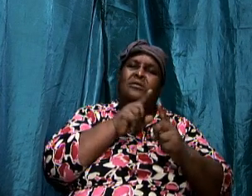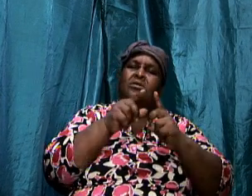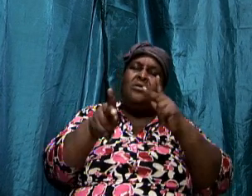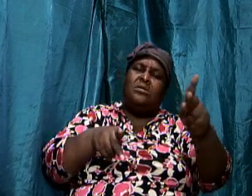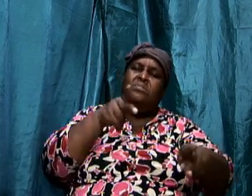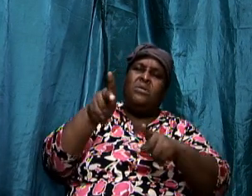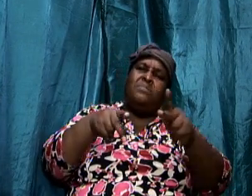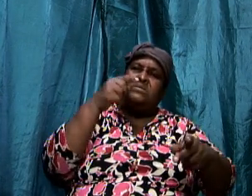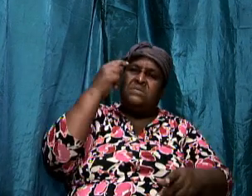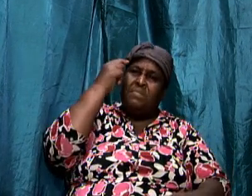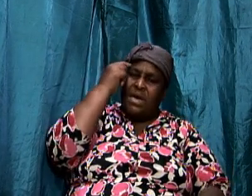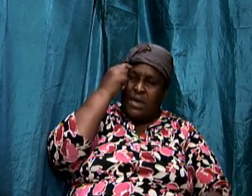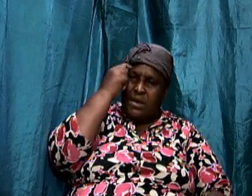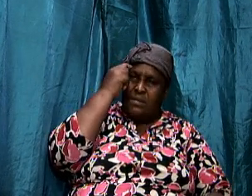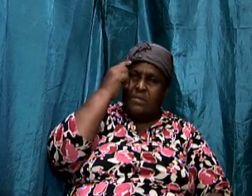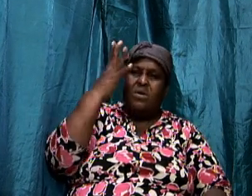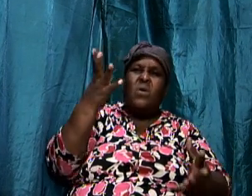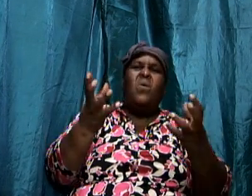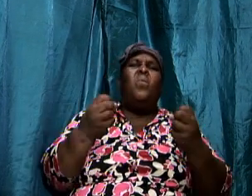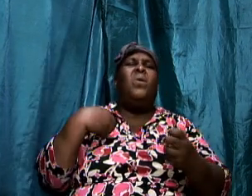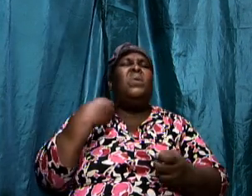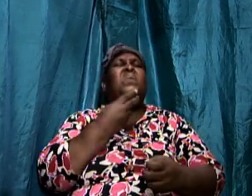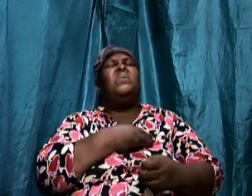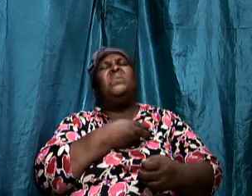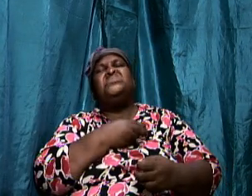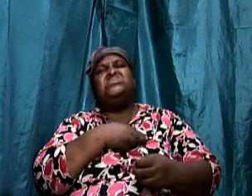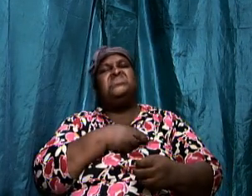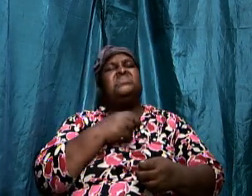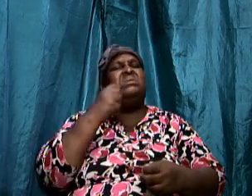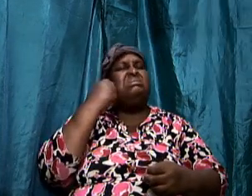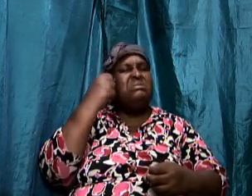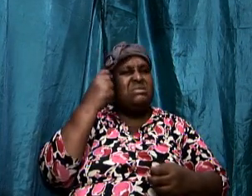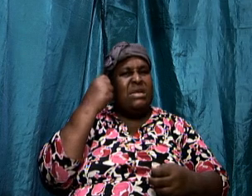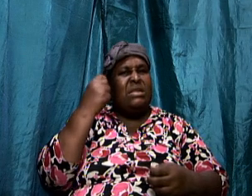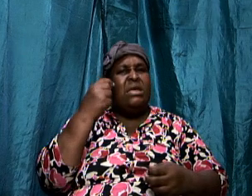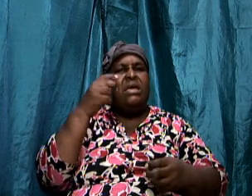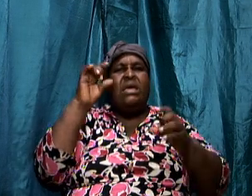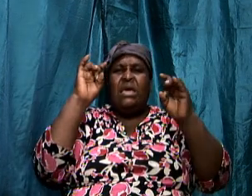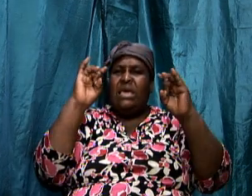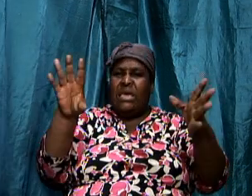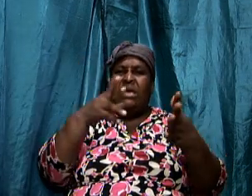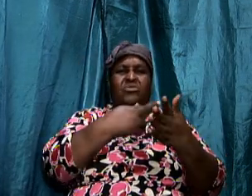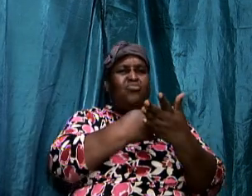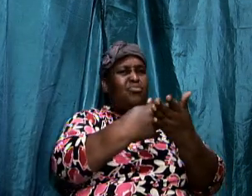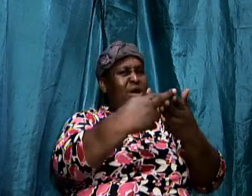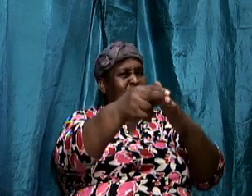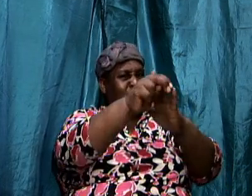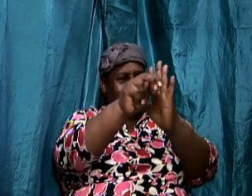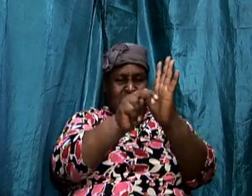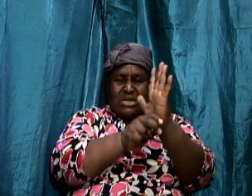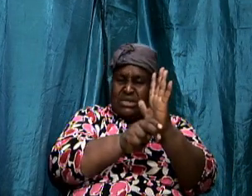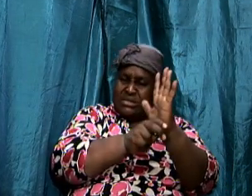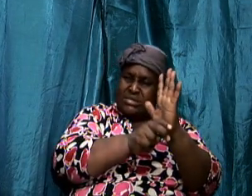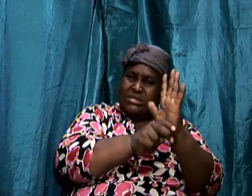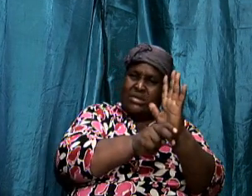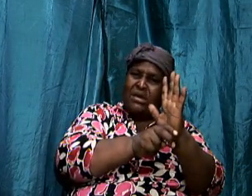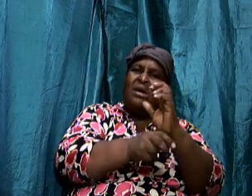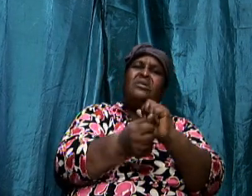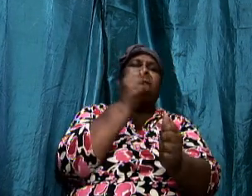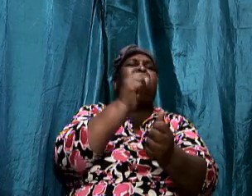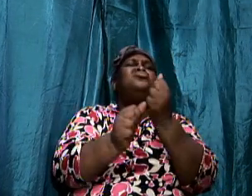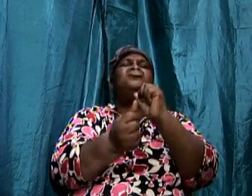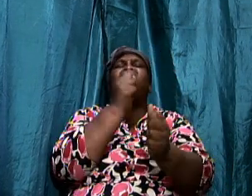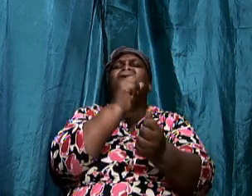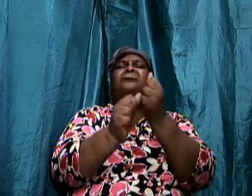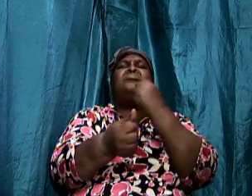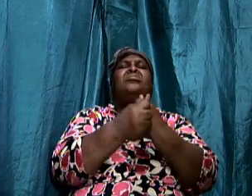want us to understand this he hates righteousness and if he is going to mash down righteousness brothers and sisters